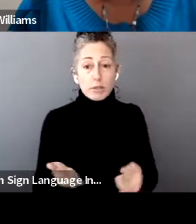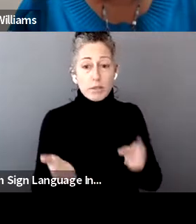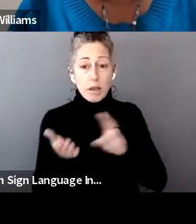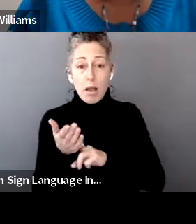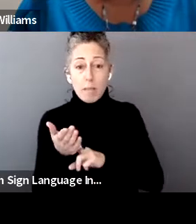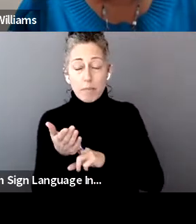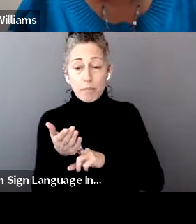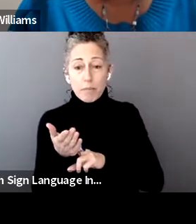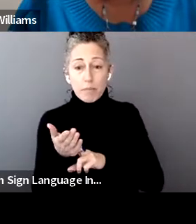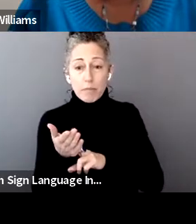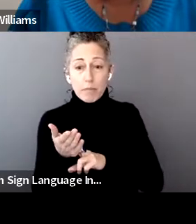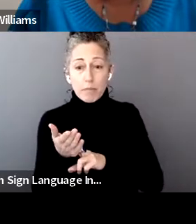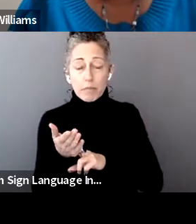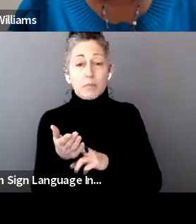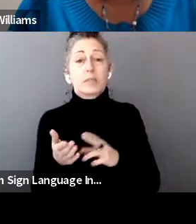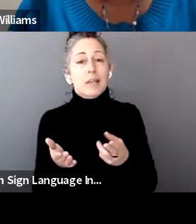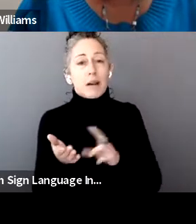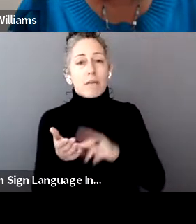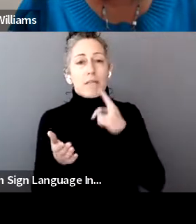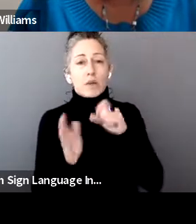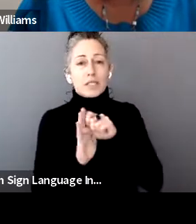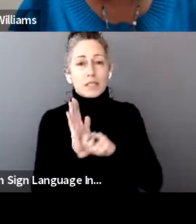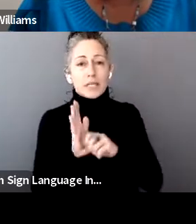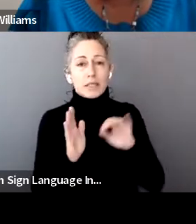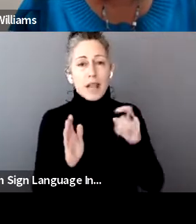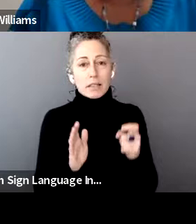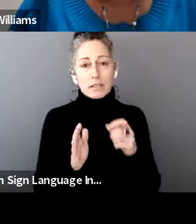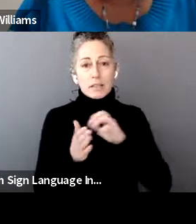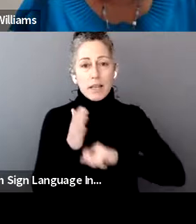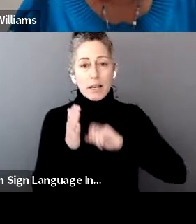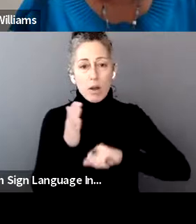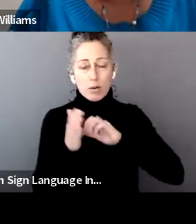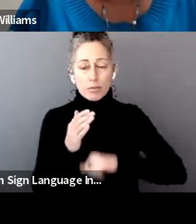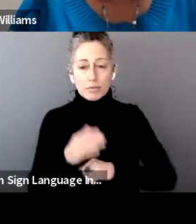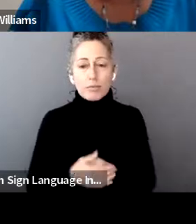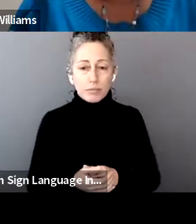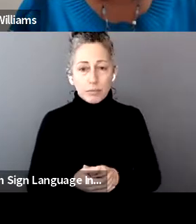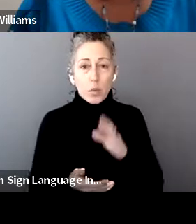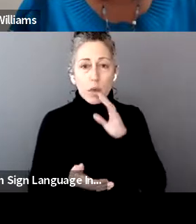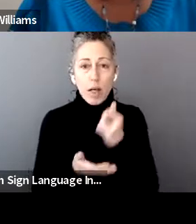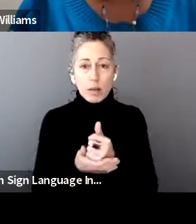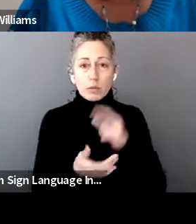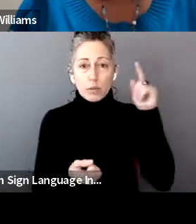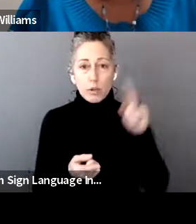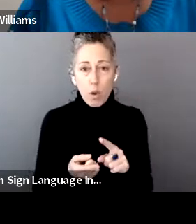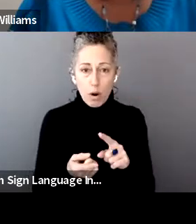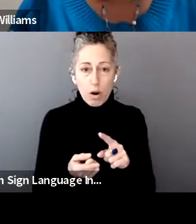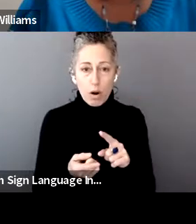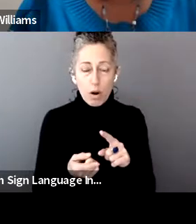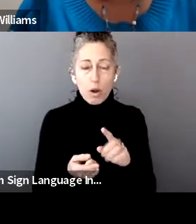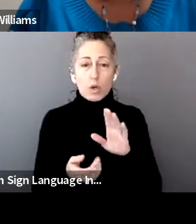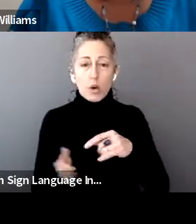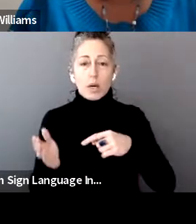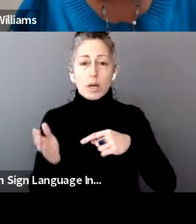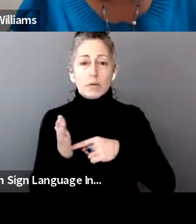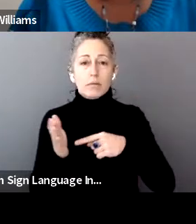sign up to have state tax taken out because that is taxable in Illinois. So it will help lower the amount that you will owe at the end of the year